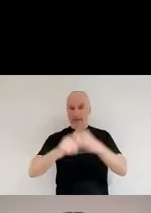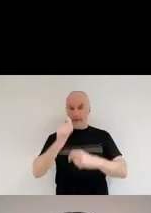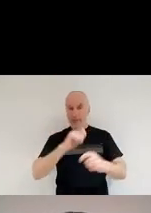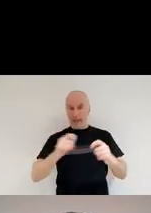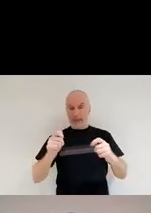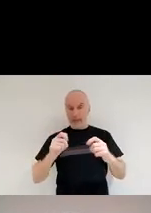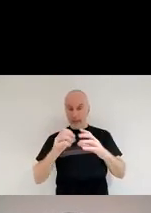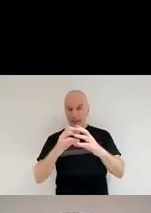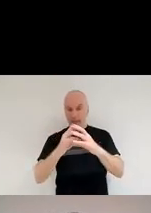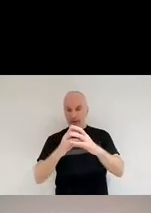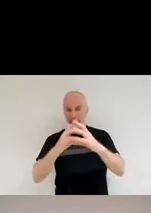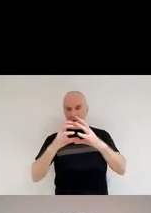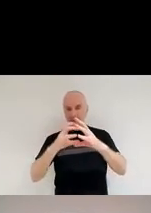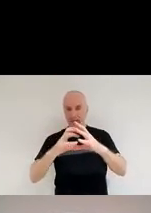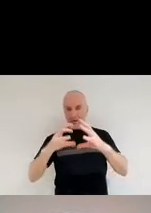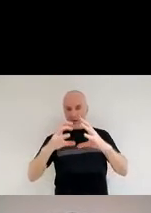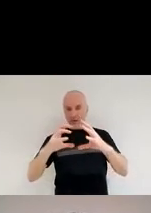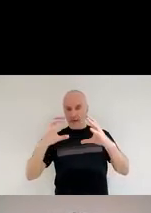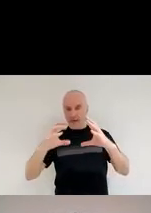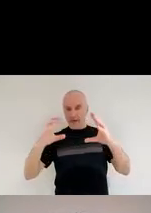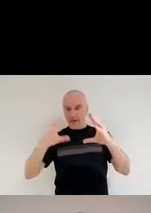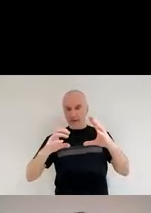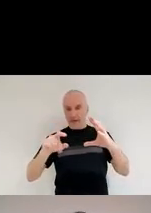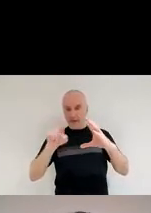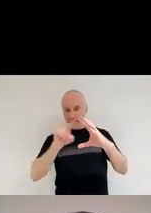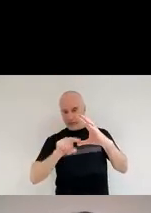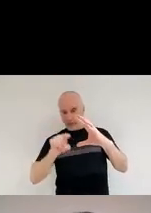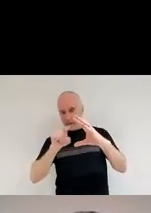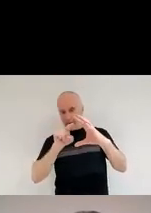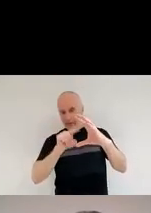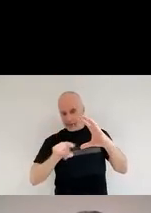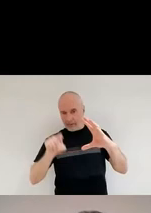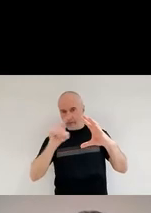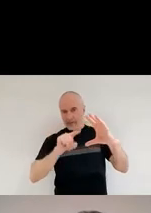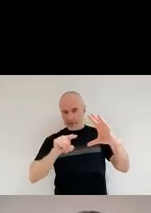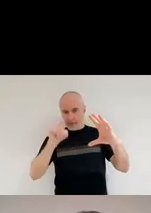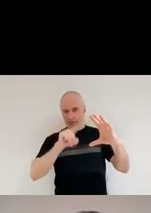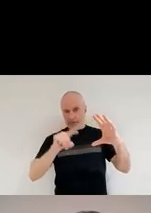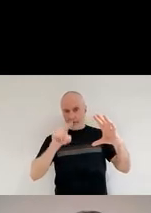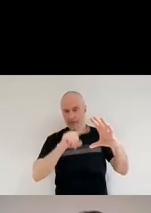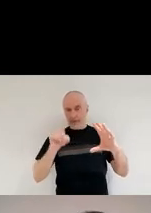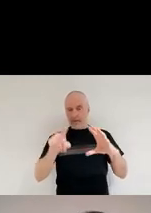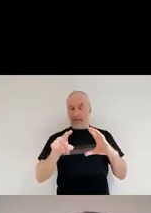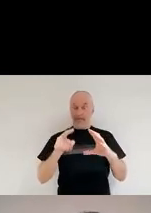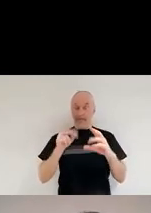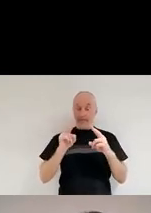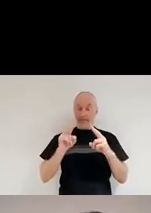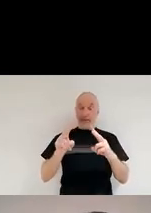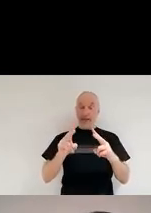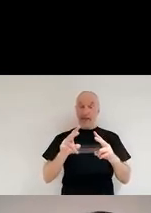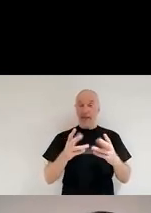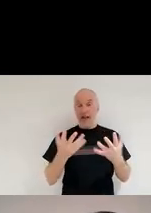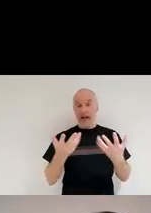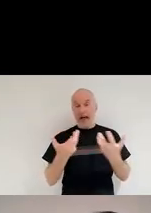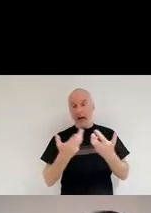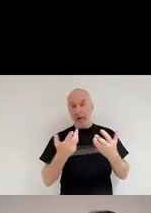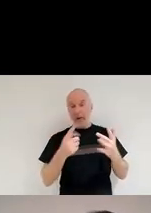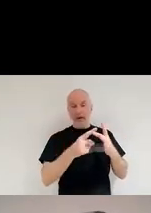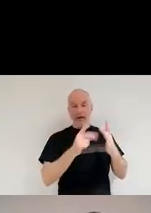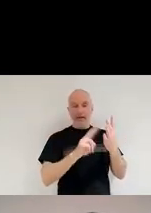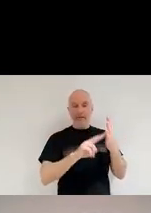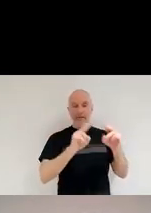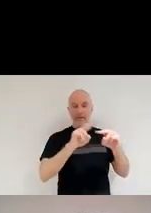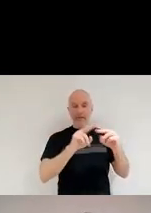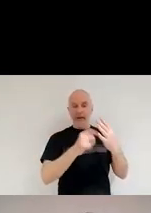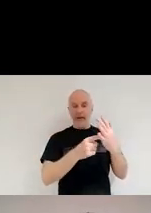carbon and silicates, this dust was able to form. And then we can observe it, um, in the infrared. So that